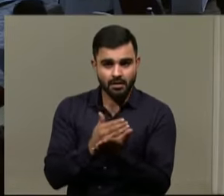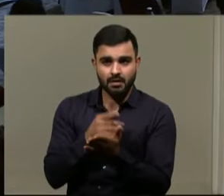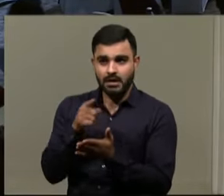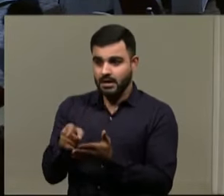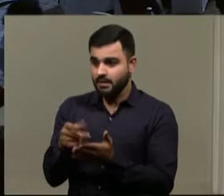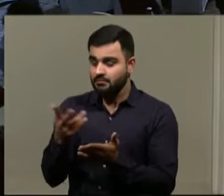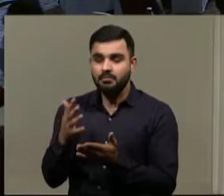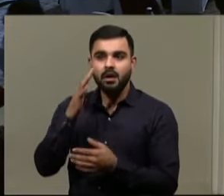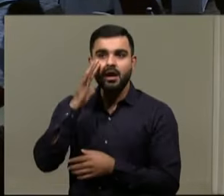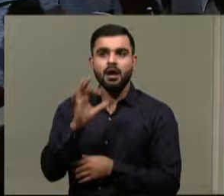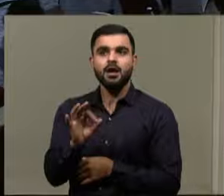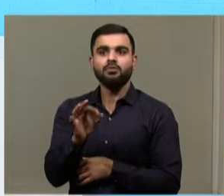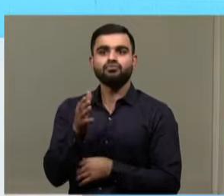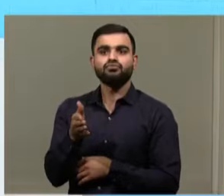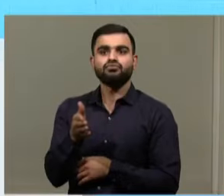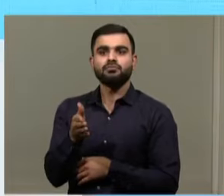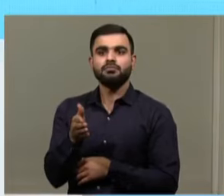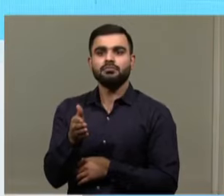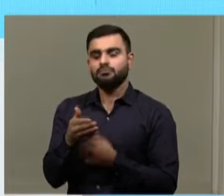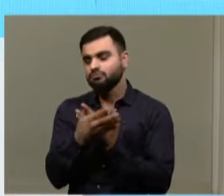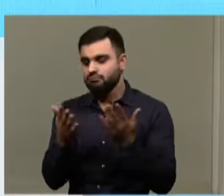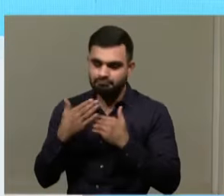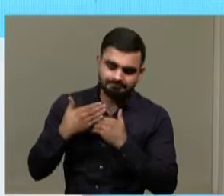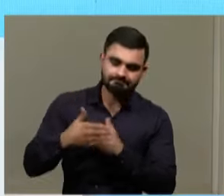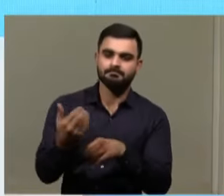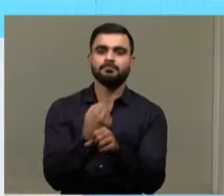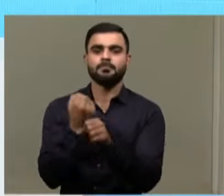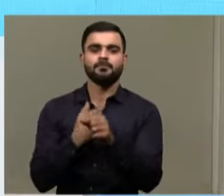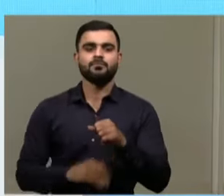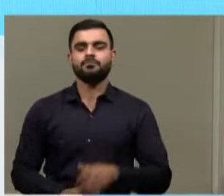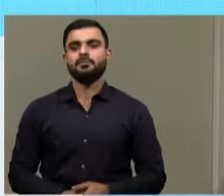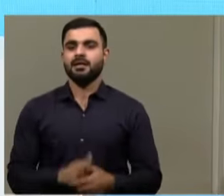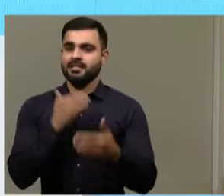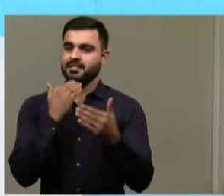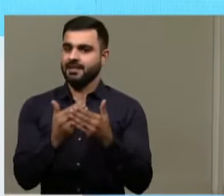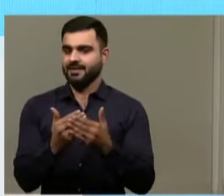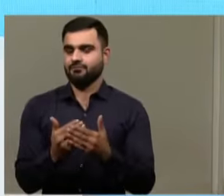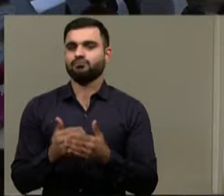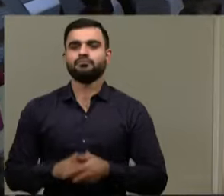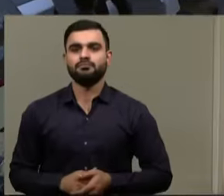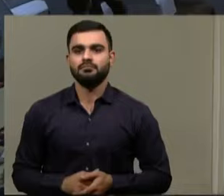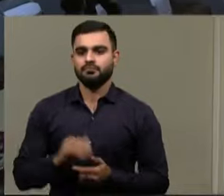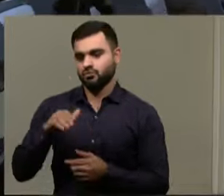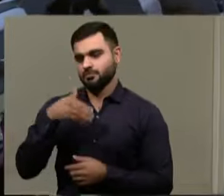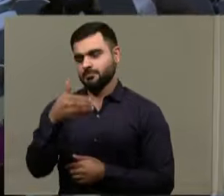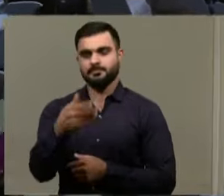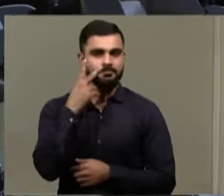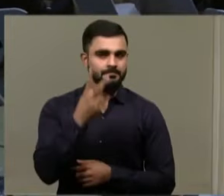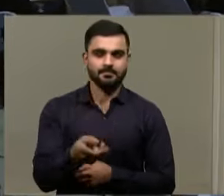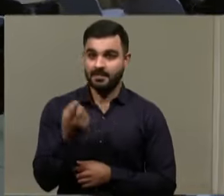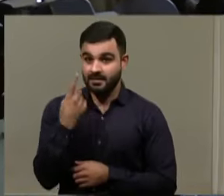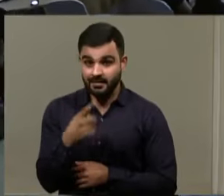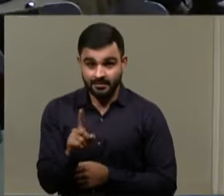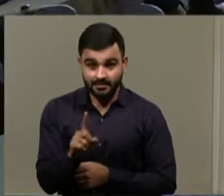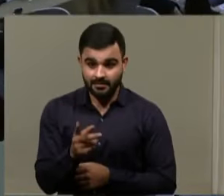is something that we all would take forward. Thank you for that. Thank Gargi, would you like to take forward? Right.